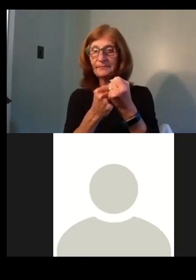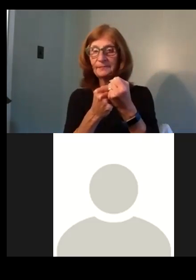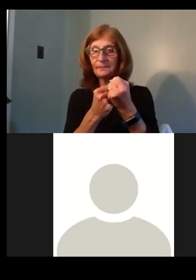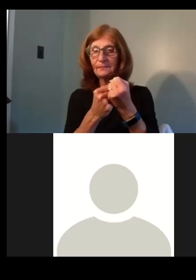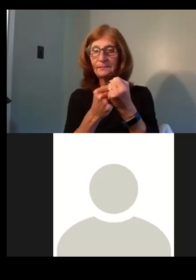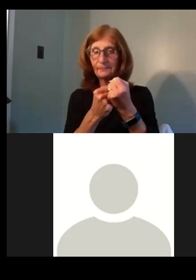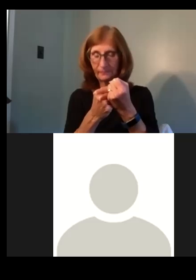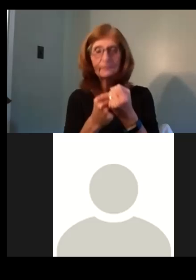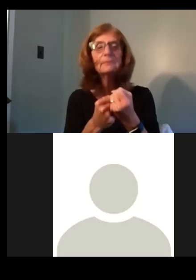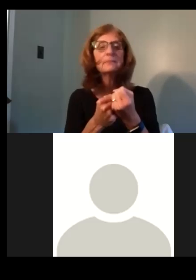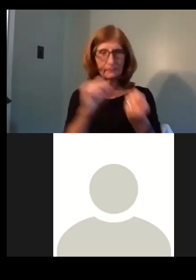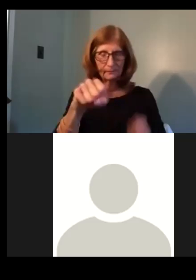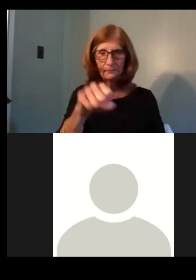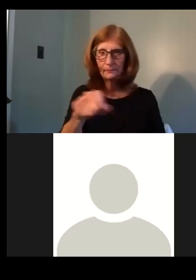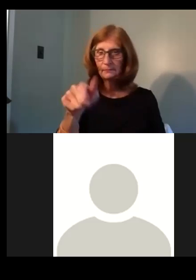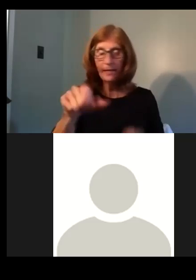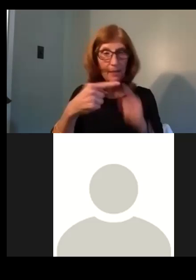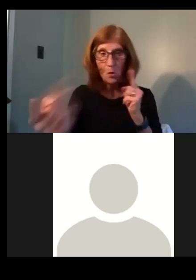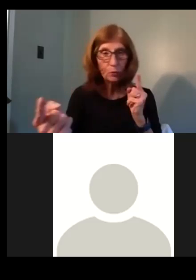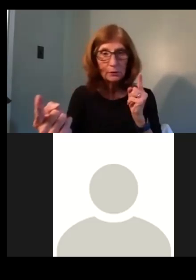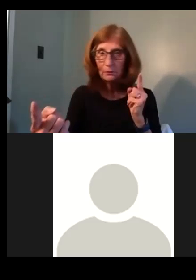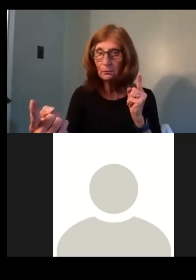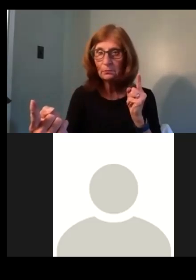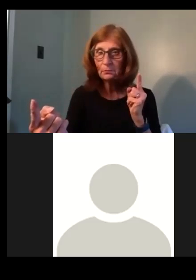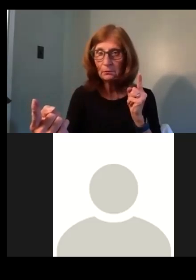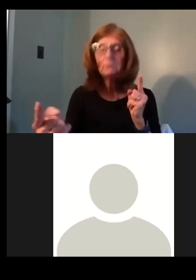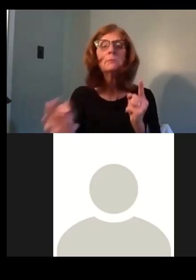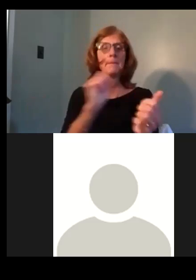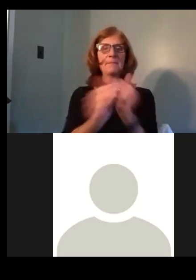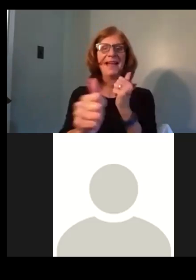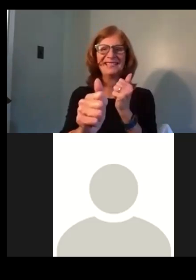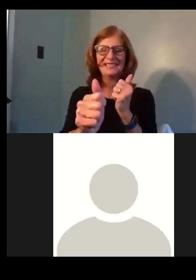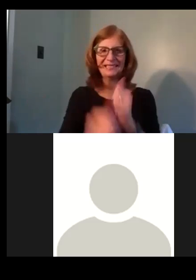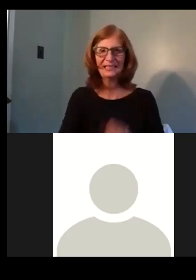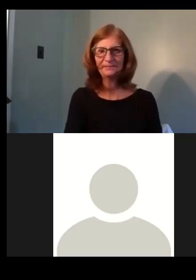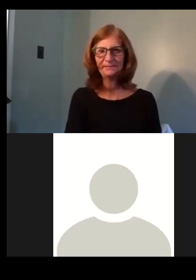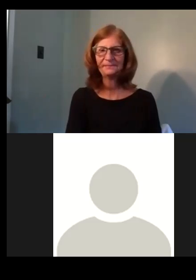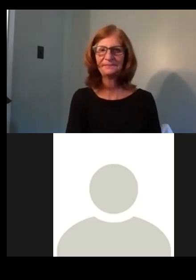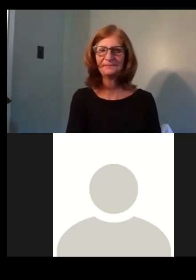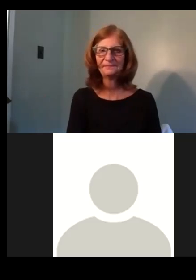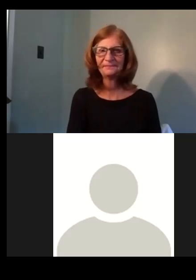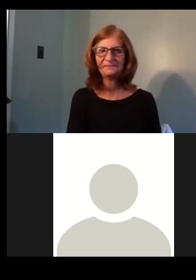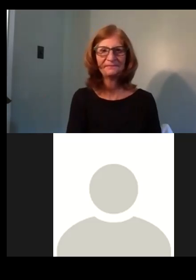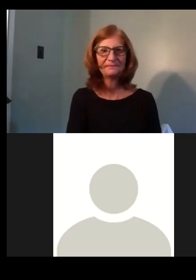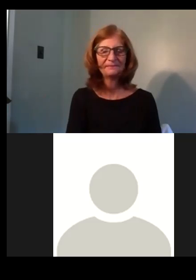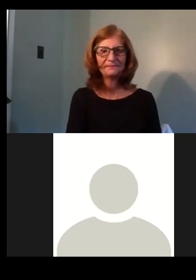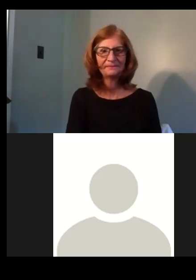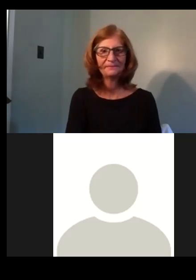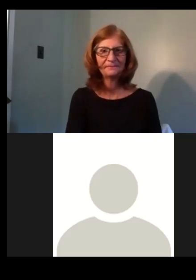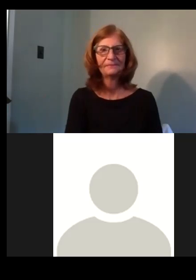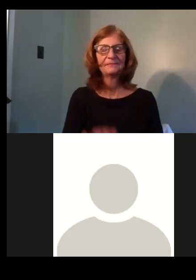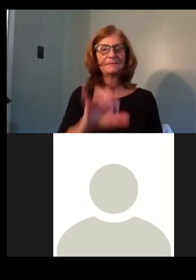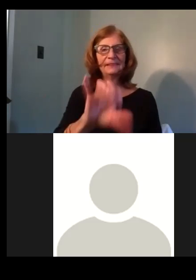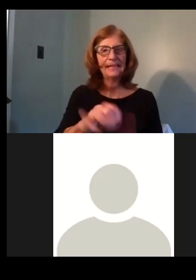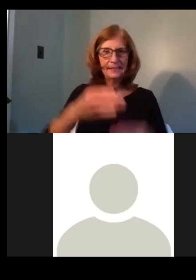Aye. Any opposed? Motion carries. Thank you. And that concludes,